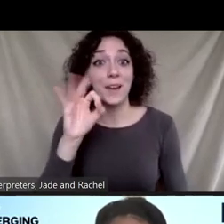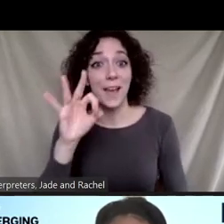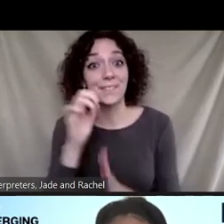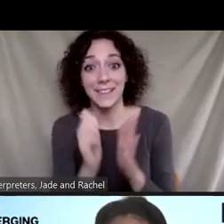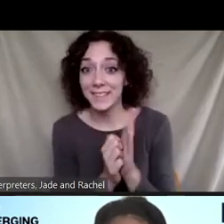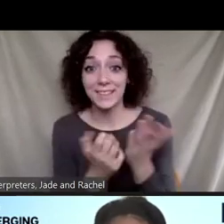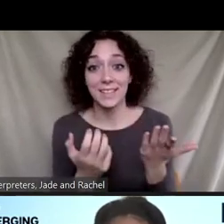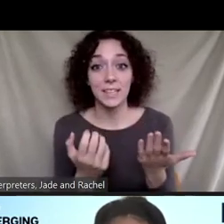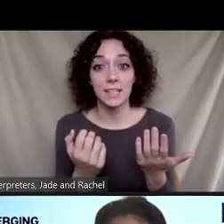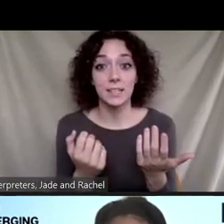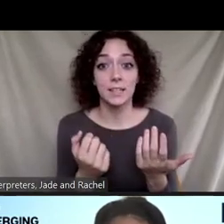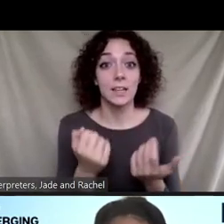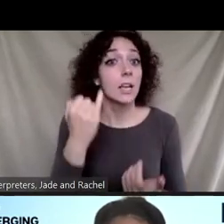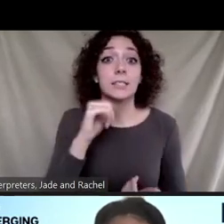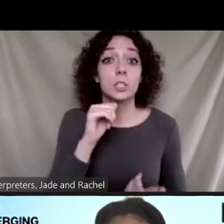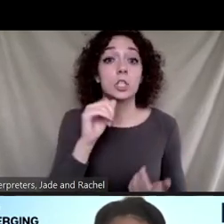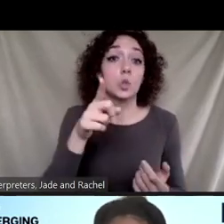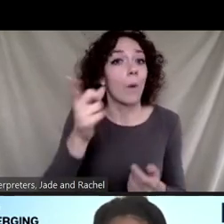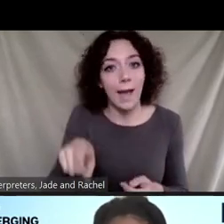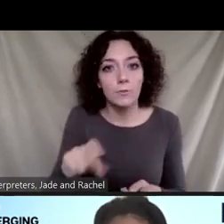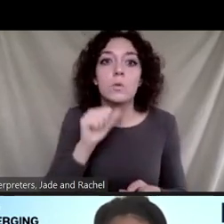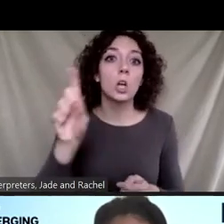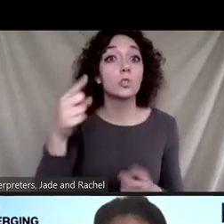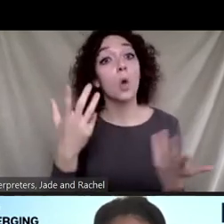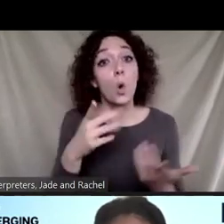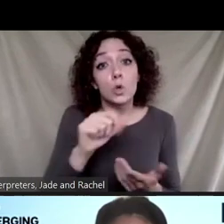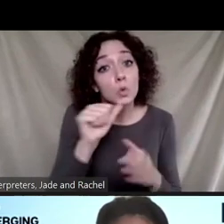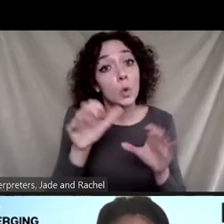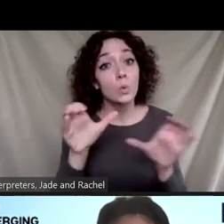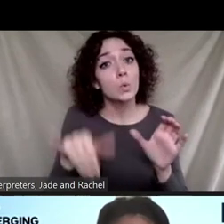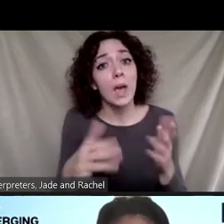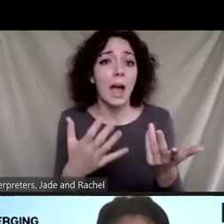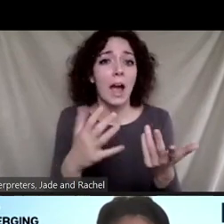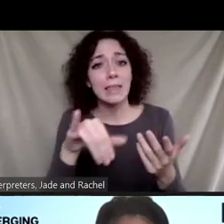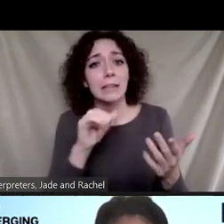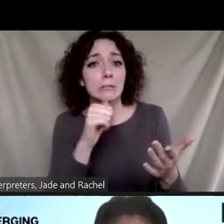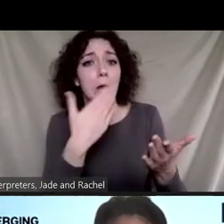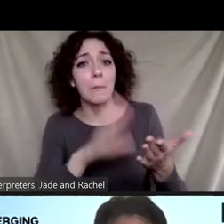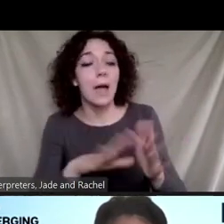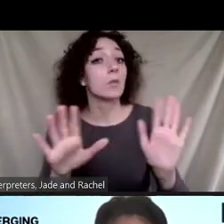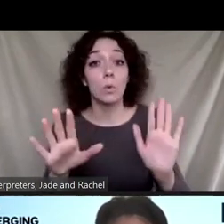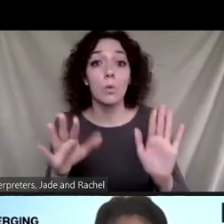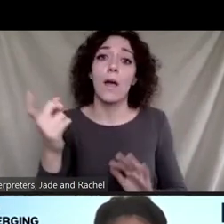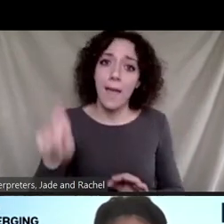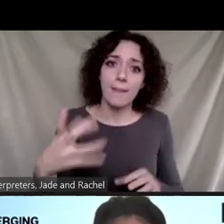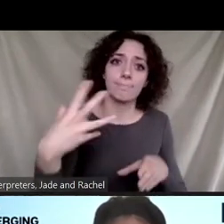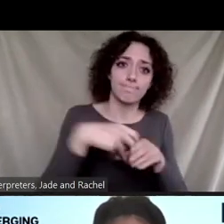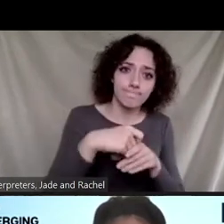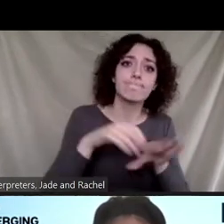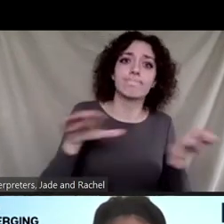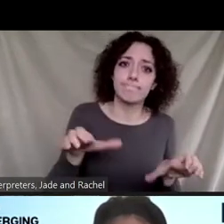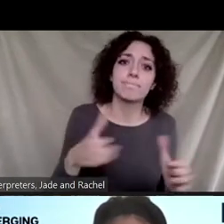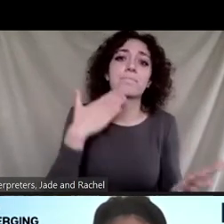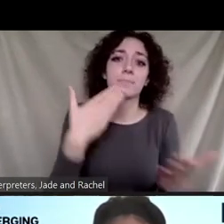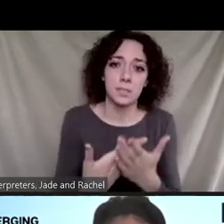bad. It's not if you do it, it's good. And so I think that we as educators can easily make this a